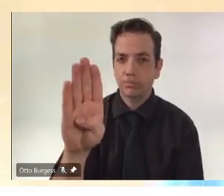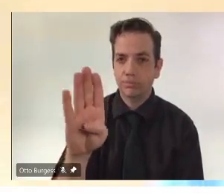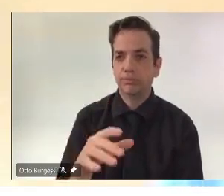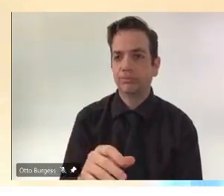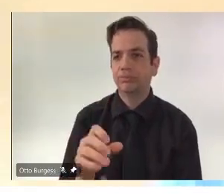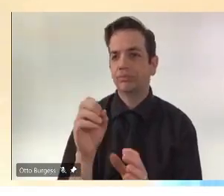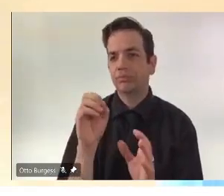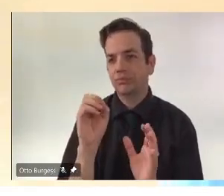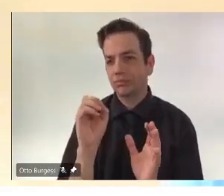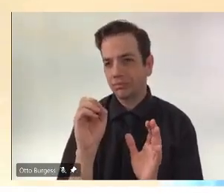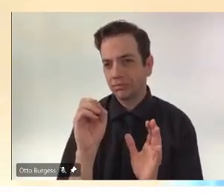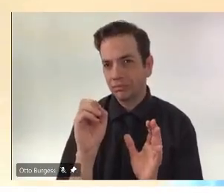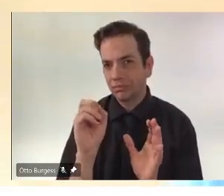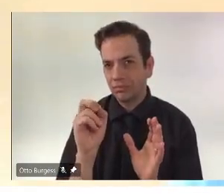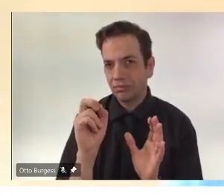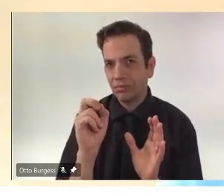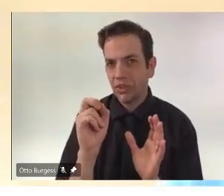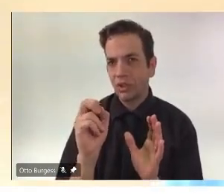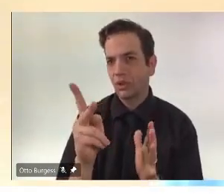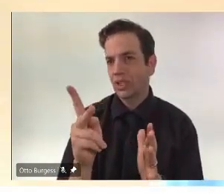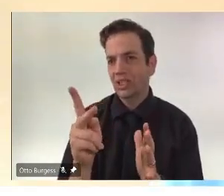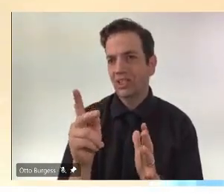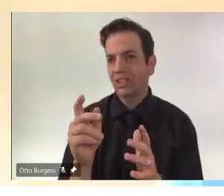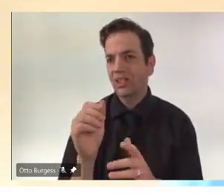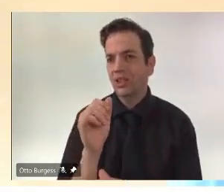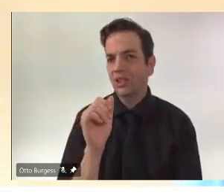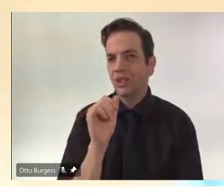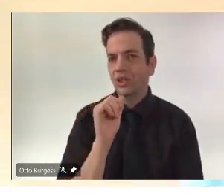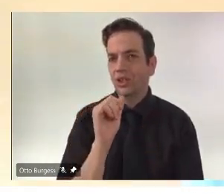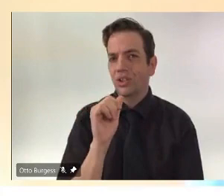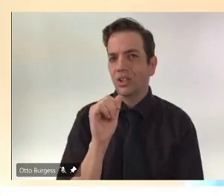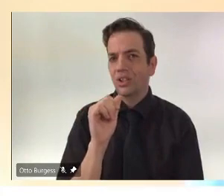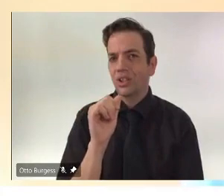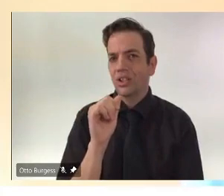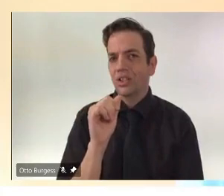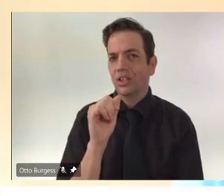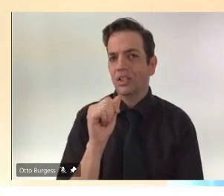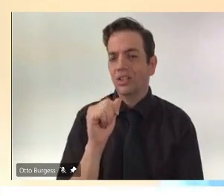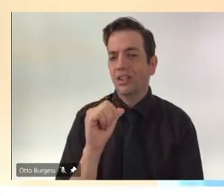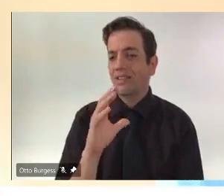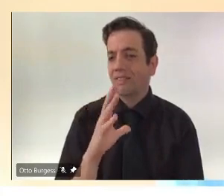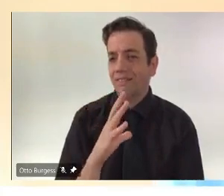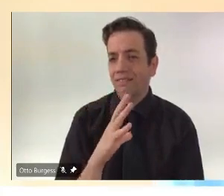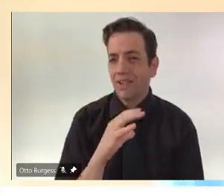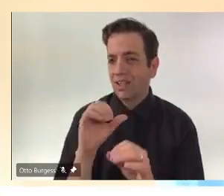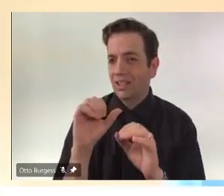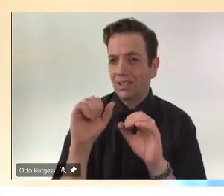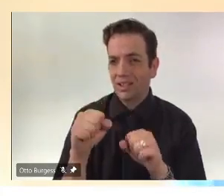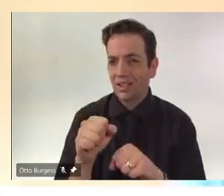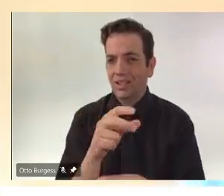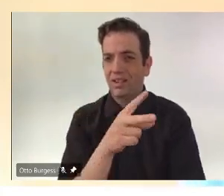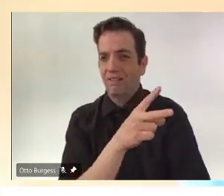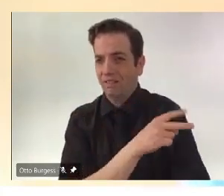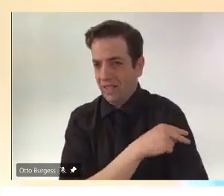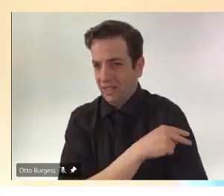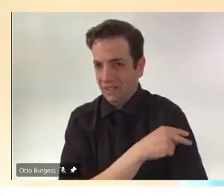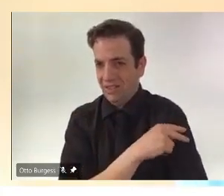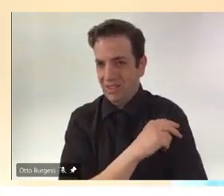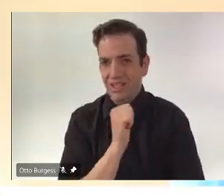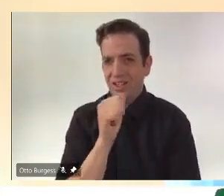vaccinated within the 90 days, as long as you're post your 10-day infectious period and otherwise well.